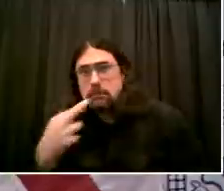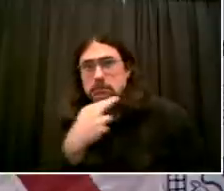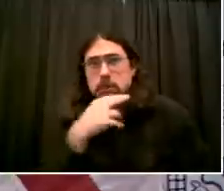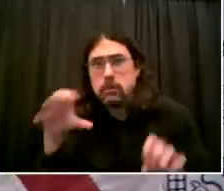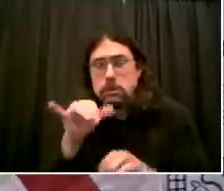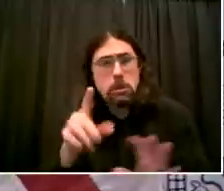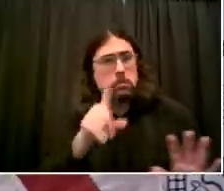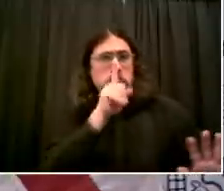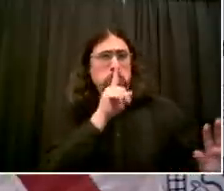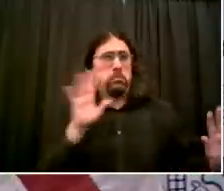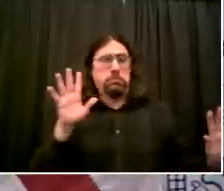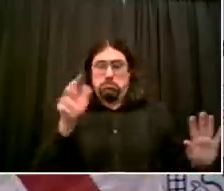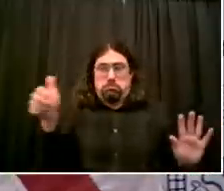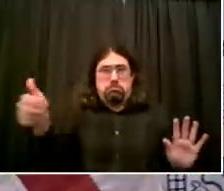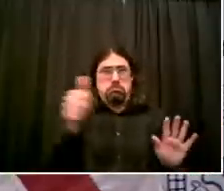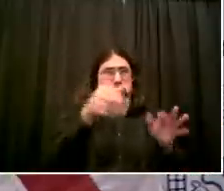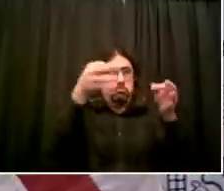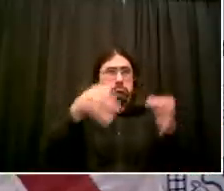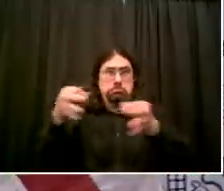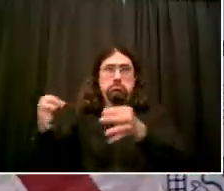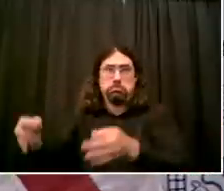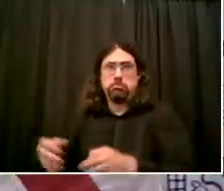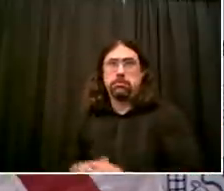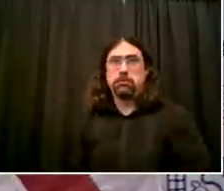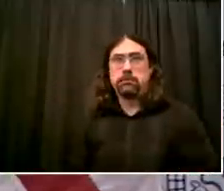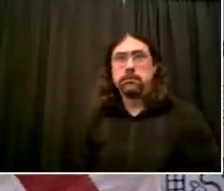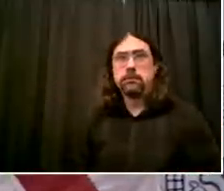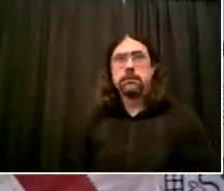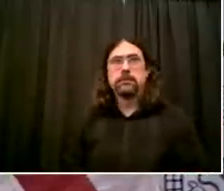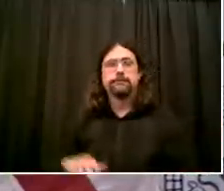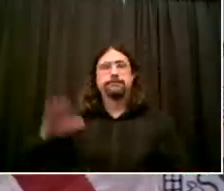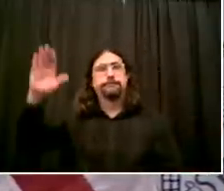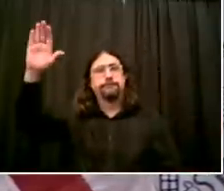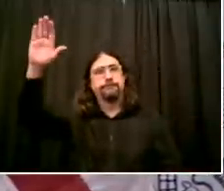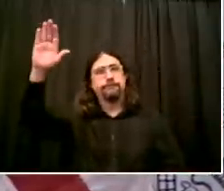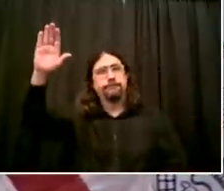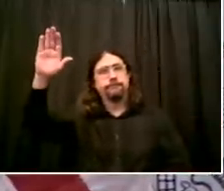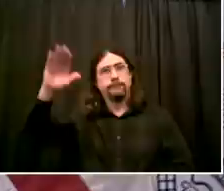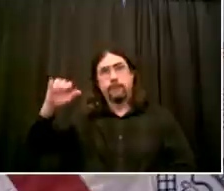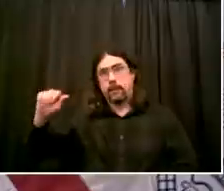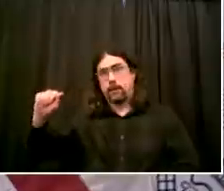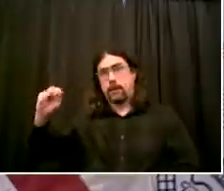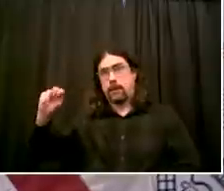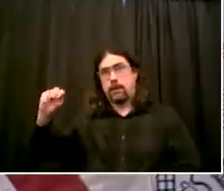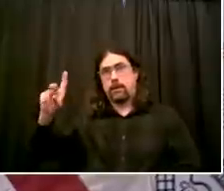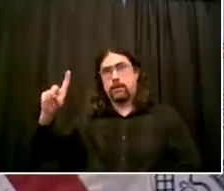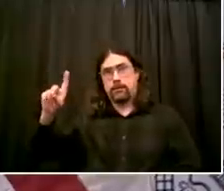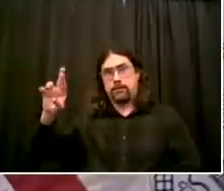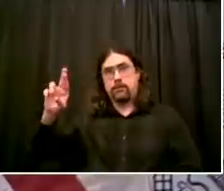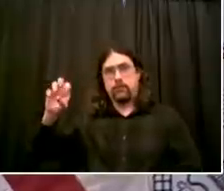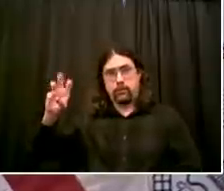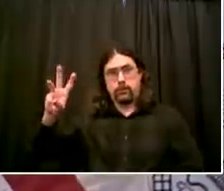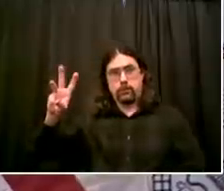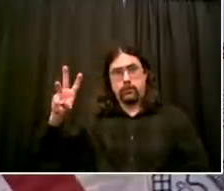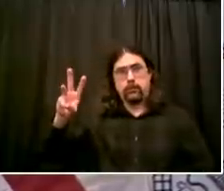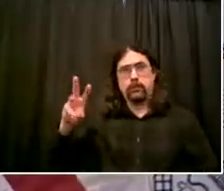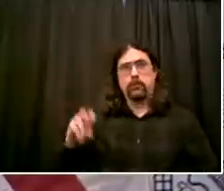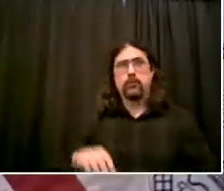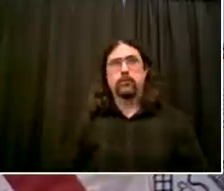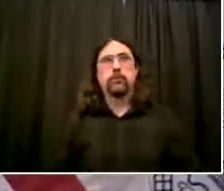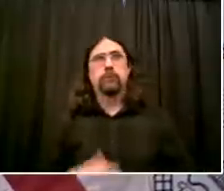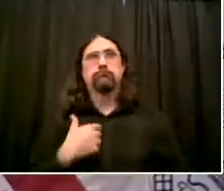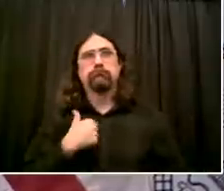Good morning, Mr. Mayor and everyone on the call. I've got two questions. I'll start with the first on the restaurant topic. Someone else asked about